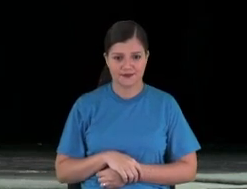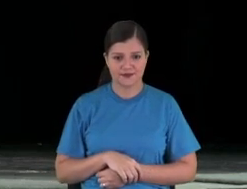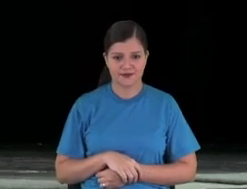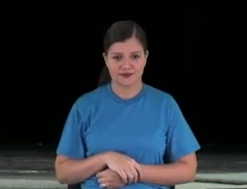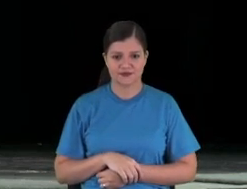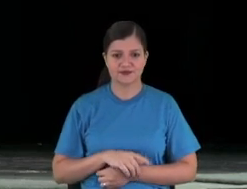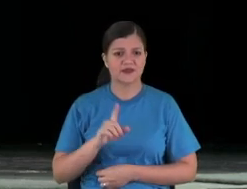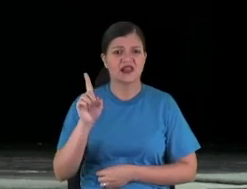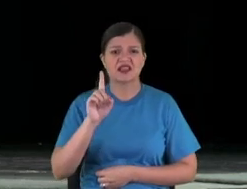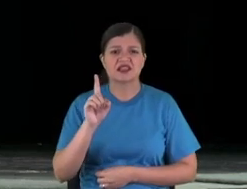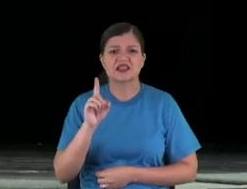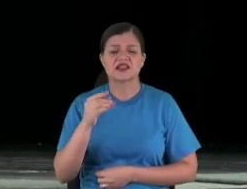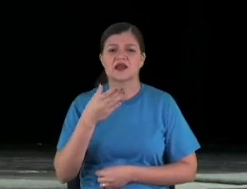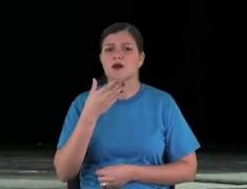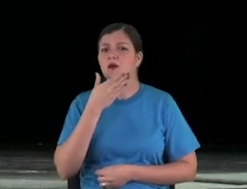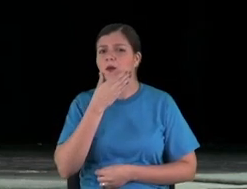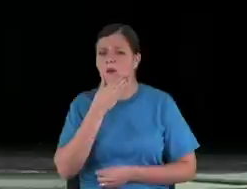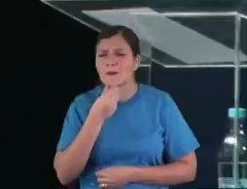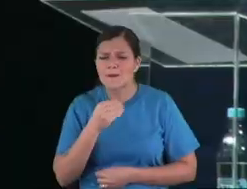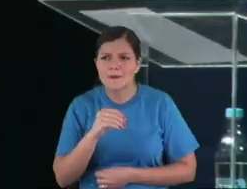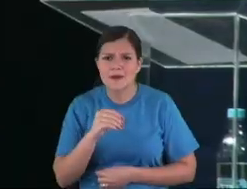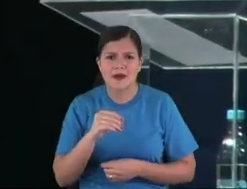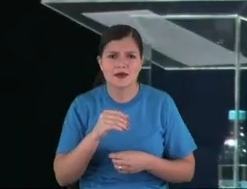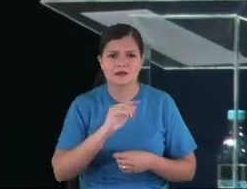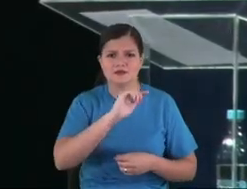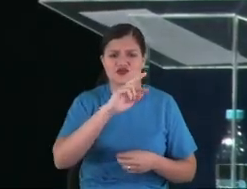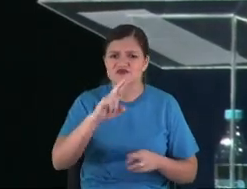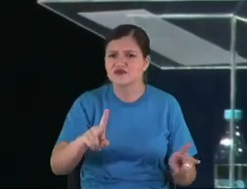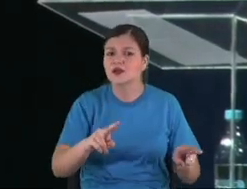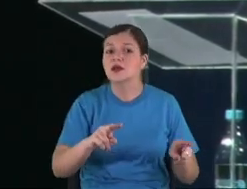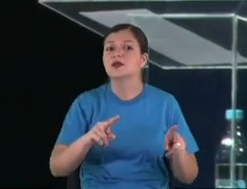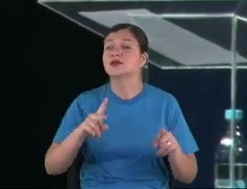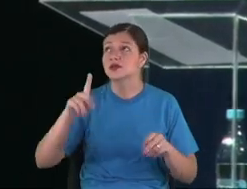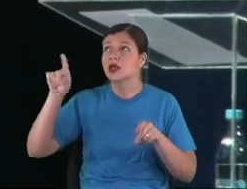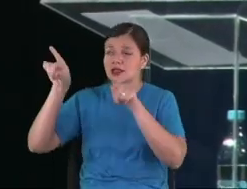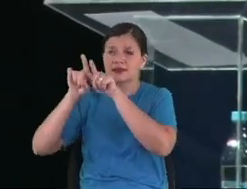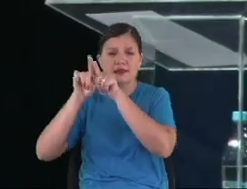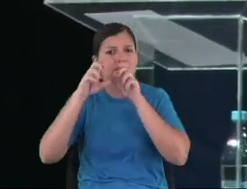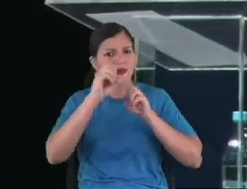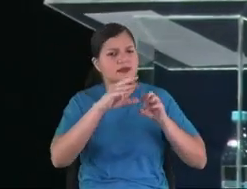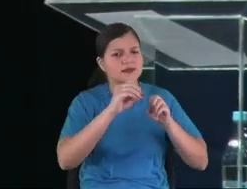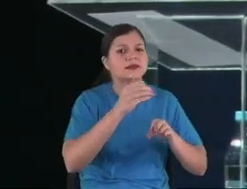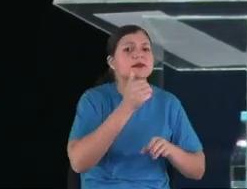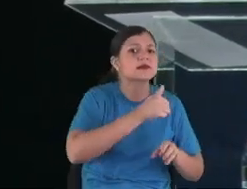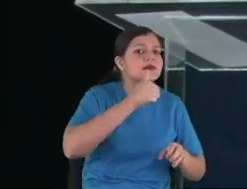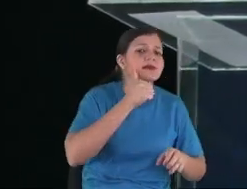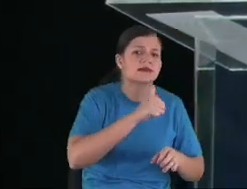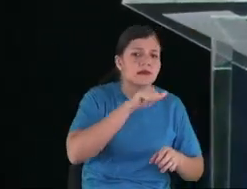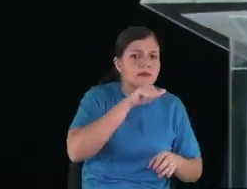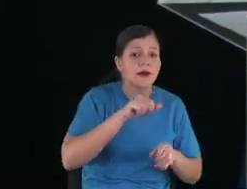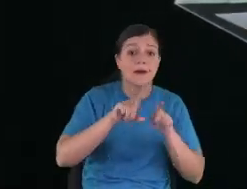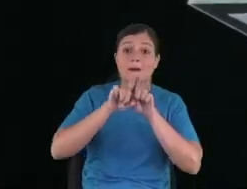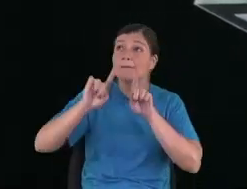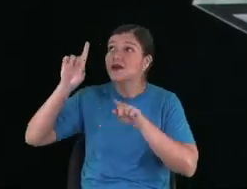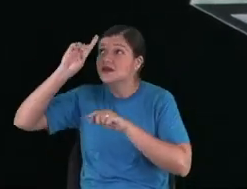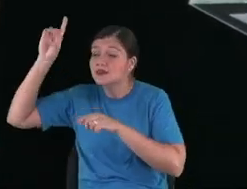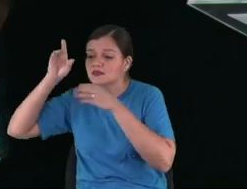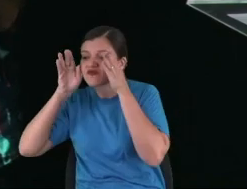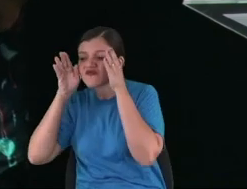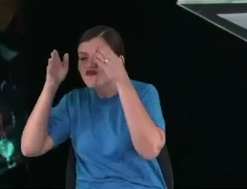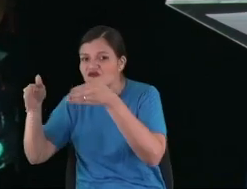No generic father, but He gave instruction to mom, He focused